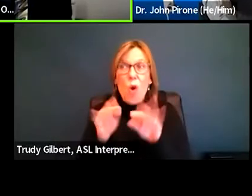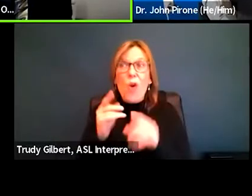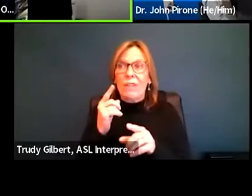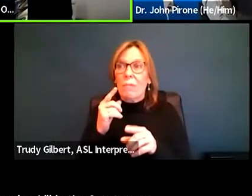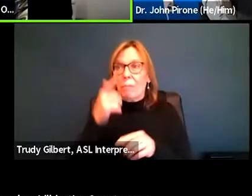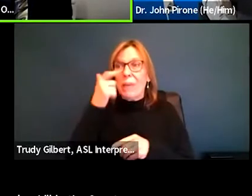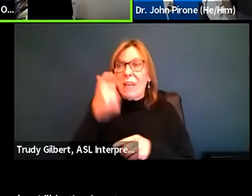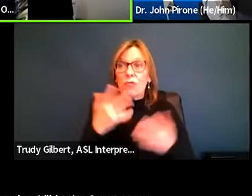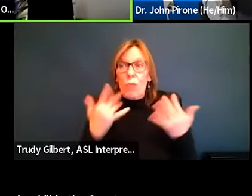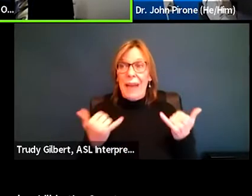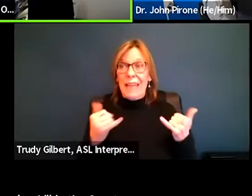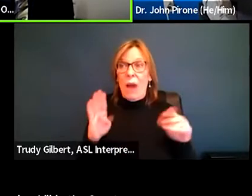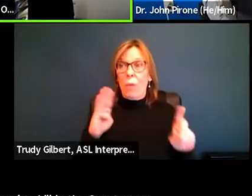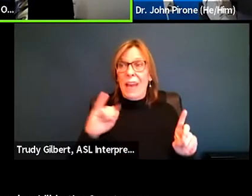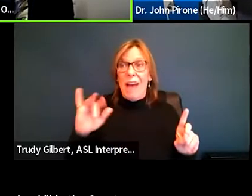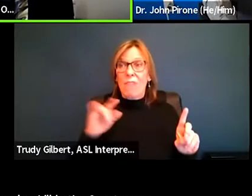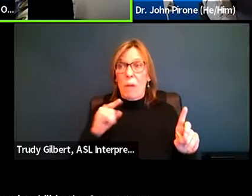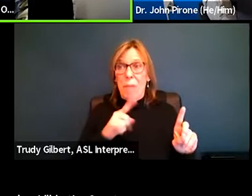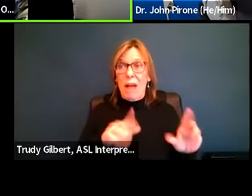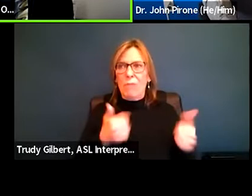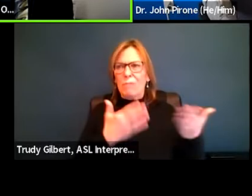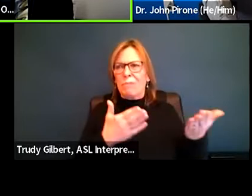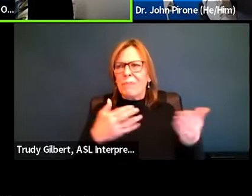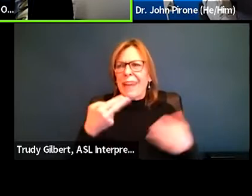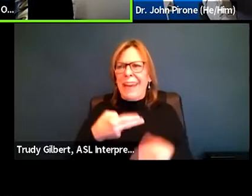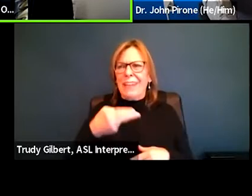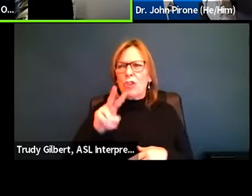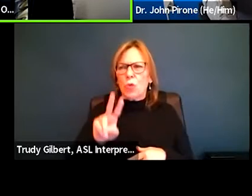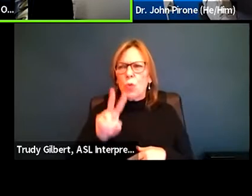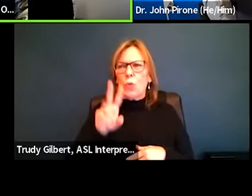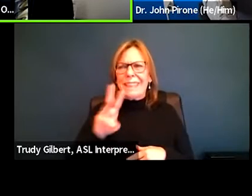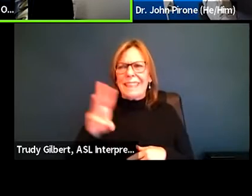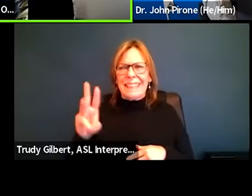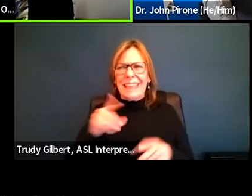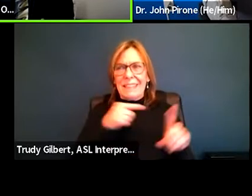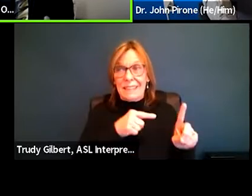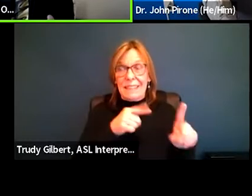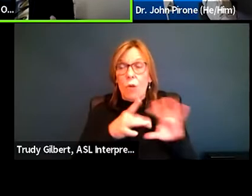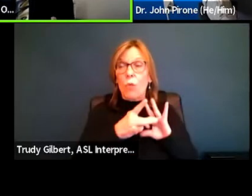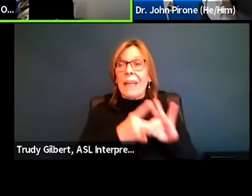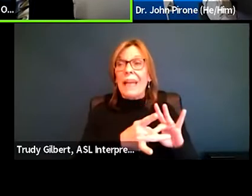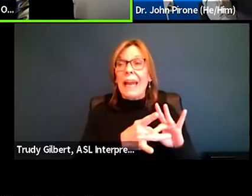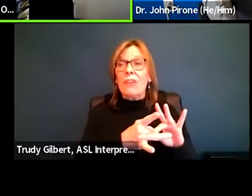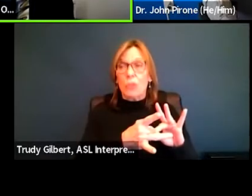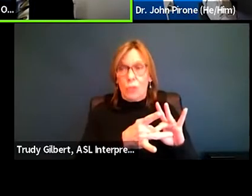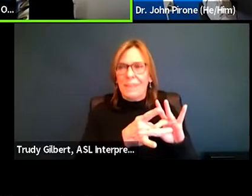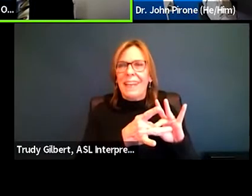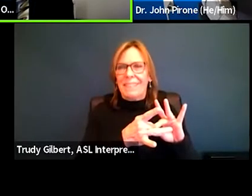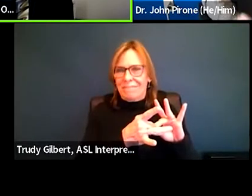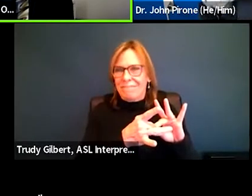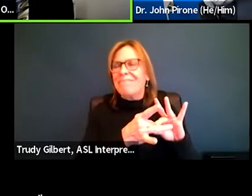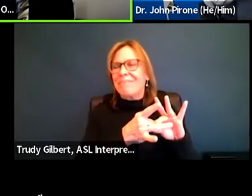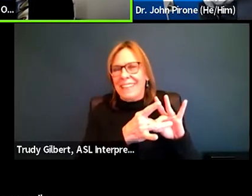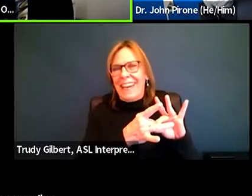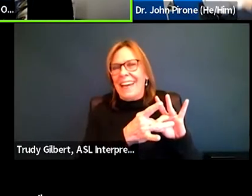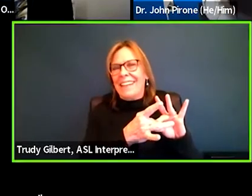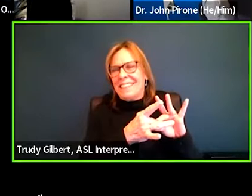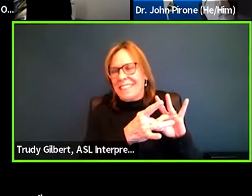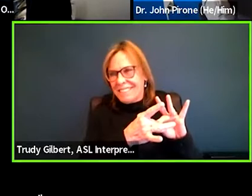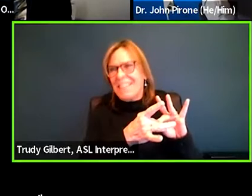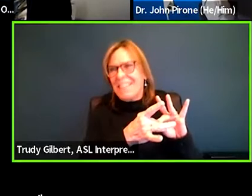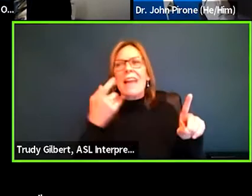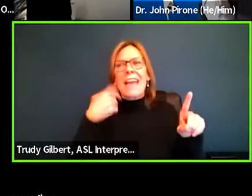Health and Welfare H.266 regarding, um, hearing aids.